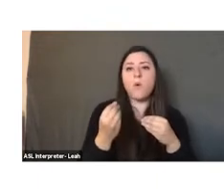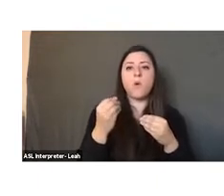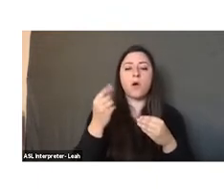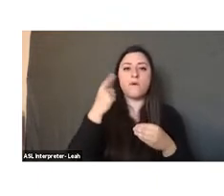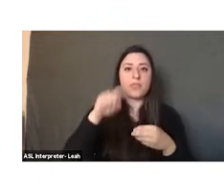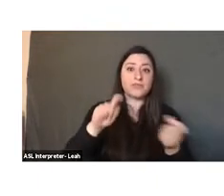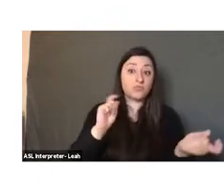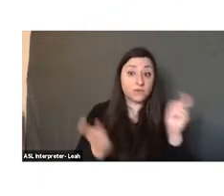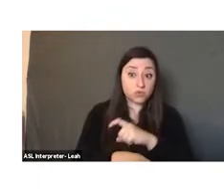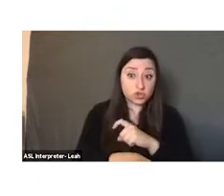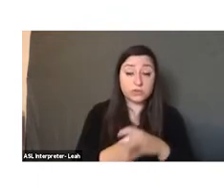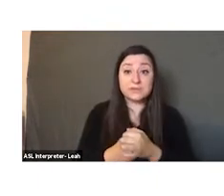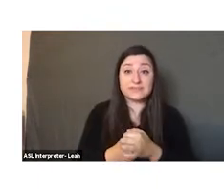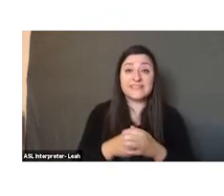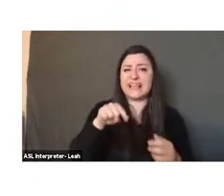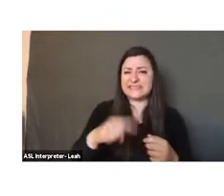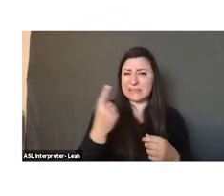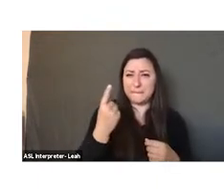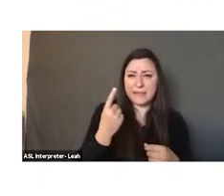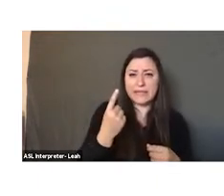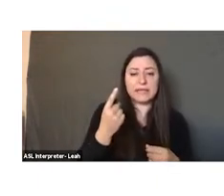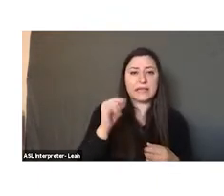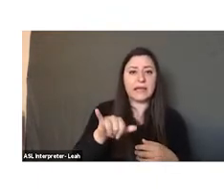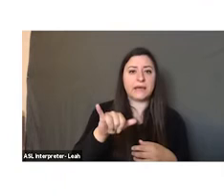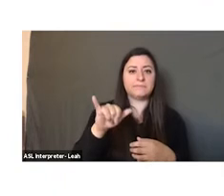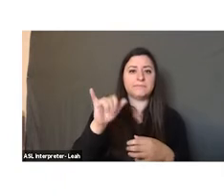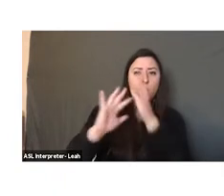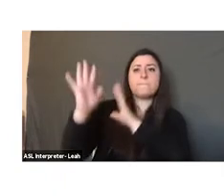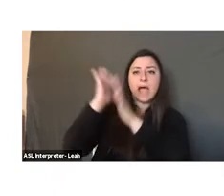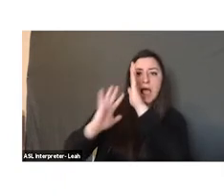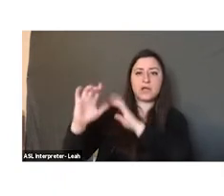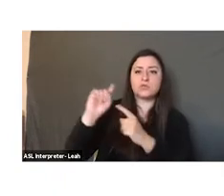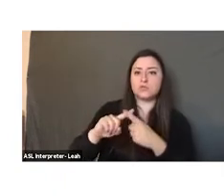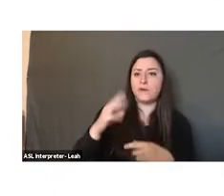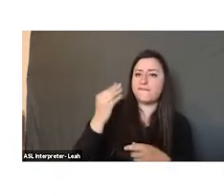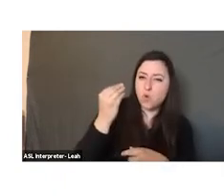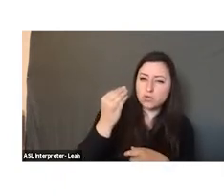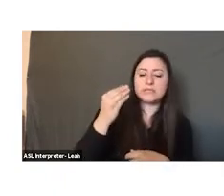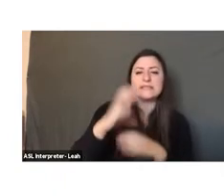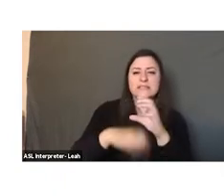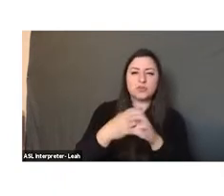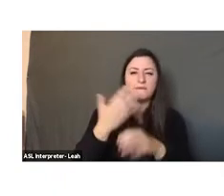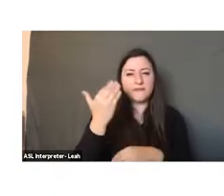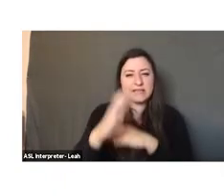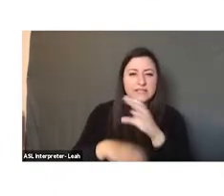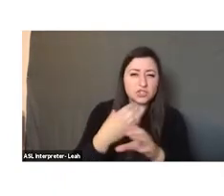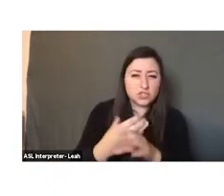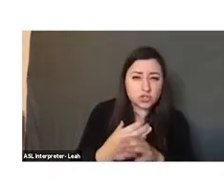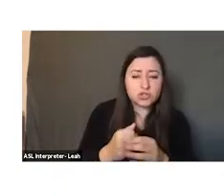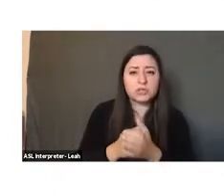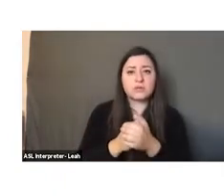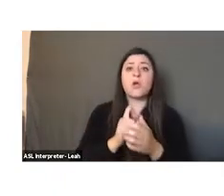revolution. However, this is something that goes back to the 14th and 15th century and it was largely